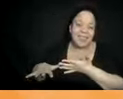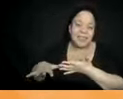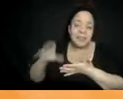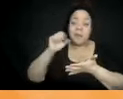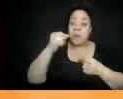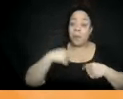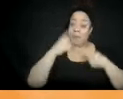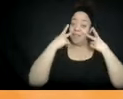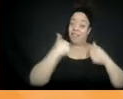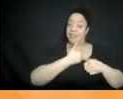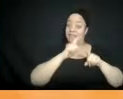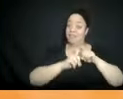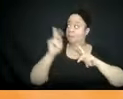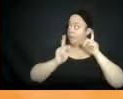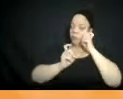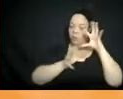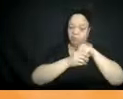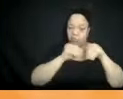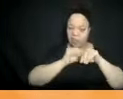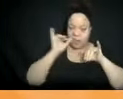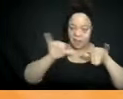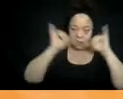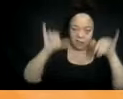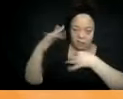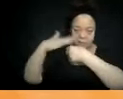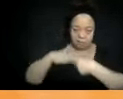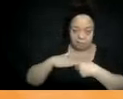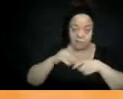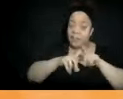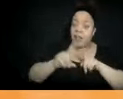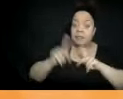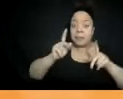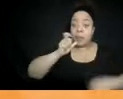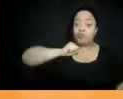So, so have to think about them on multilayers, multilevels.